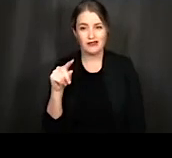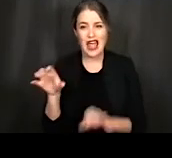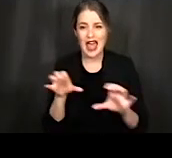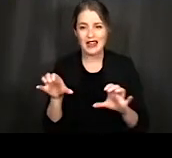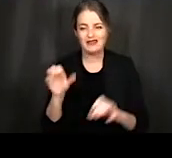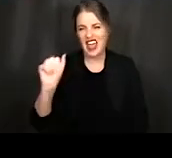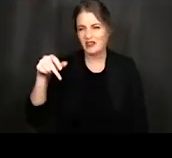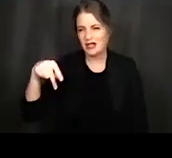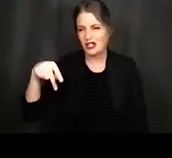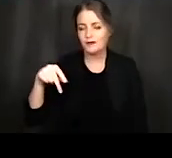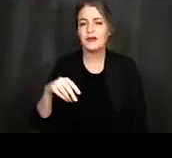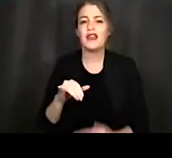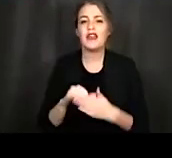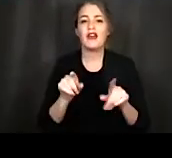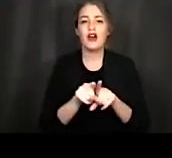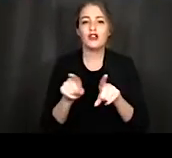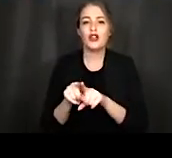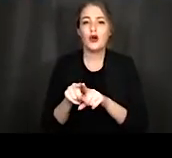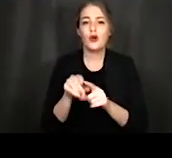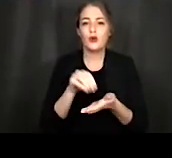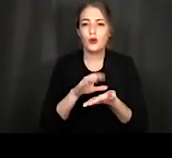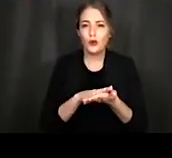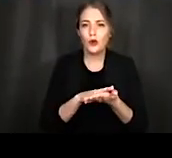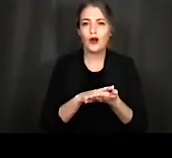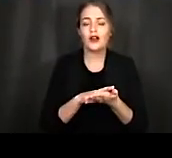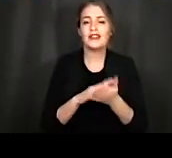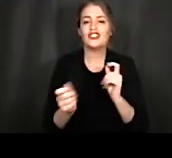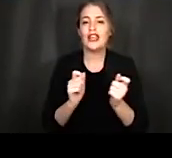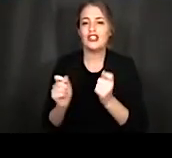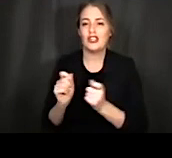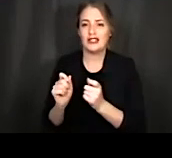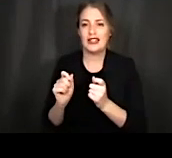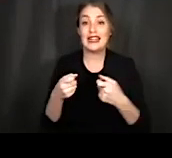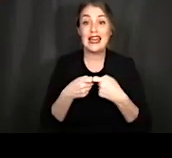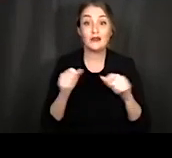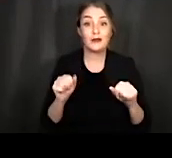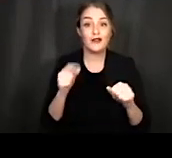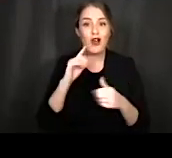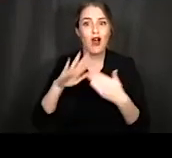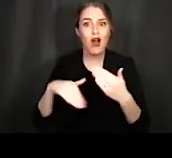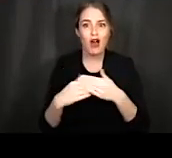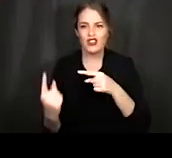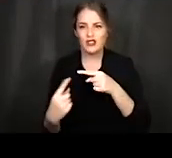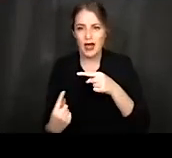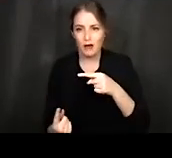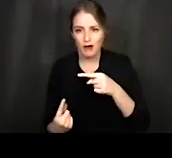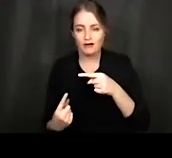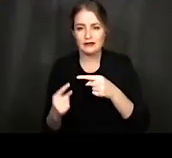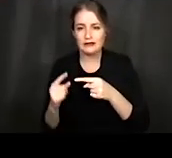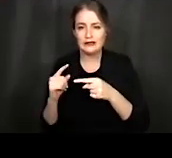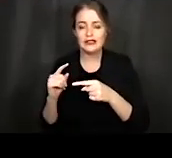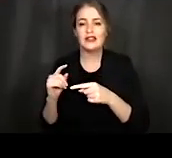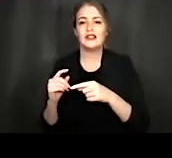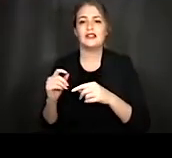also record the summed changes in electrical potential from all of the spiral ganglion neurons using something known